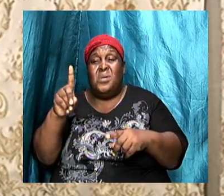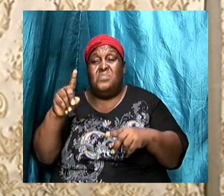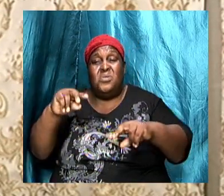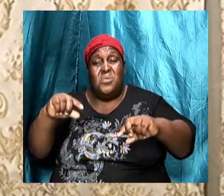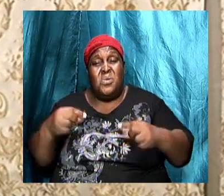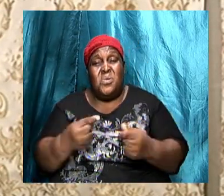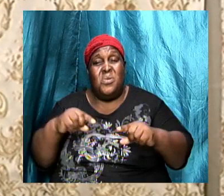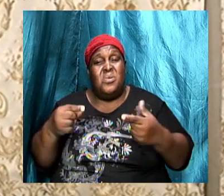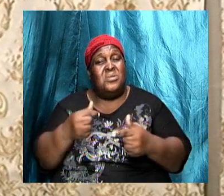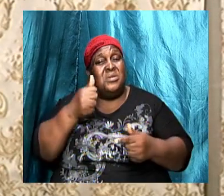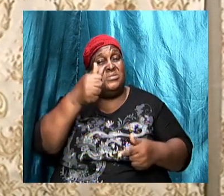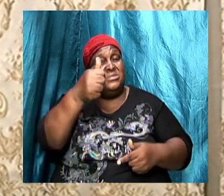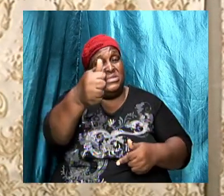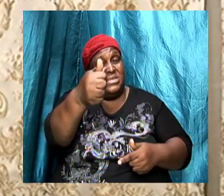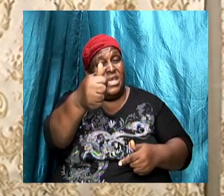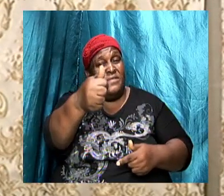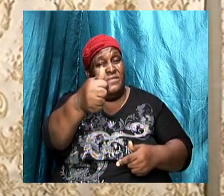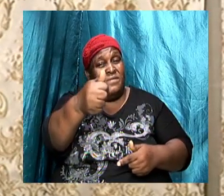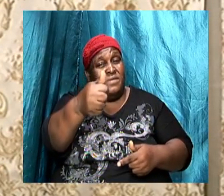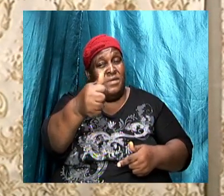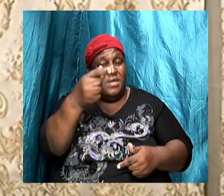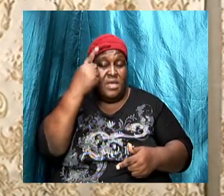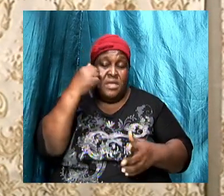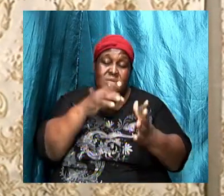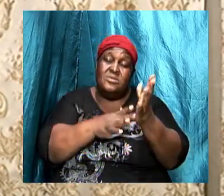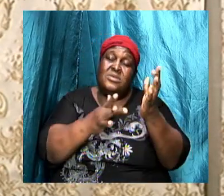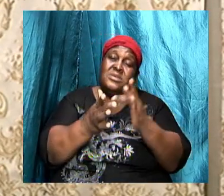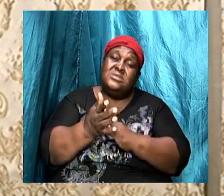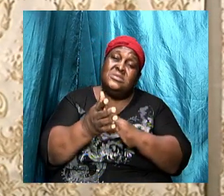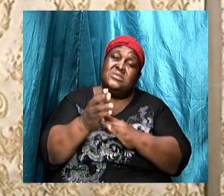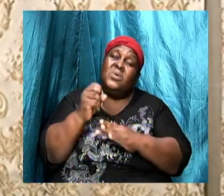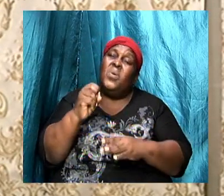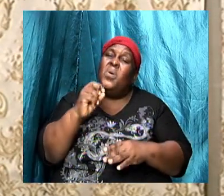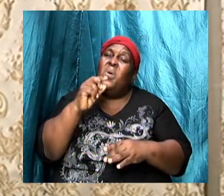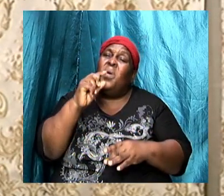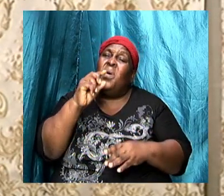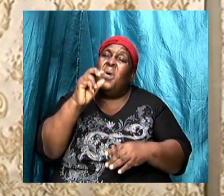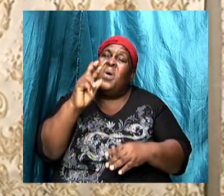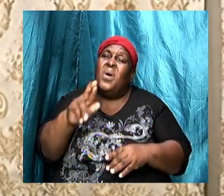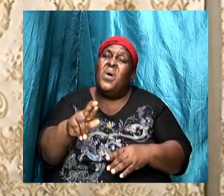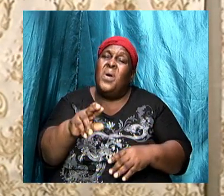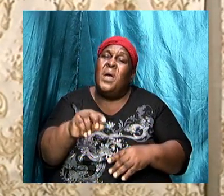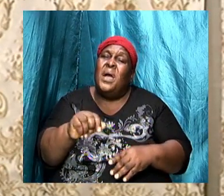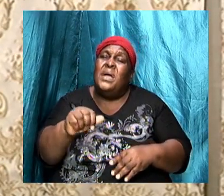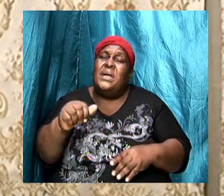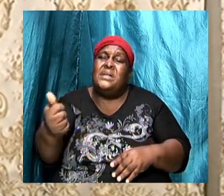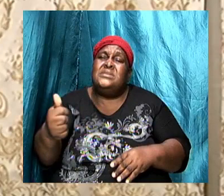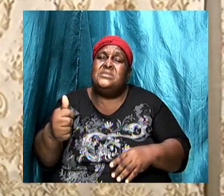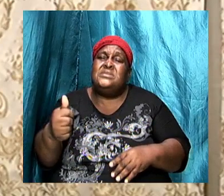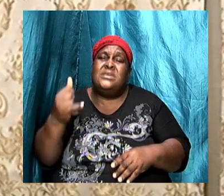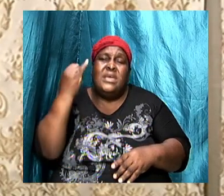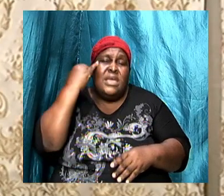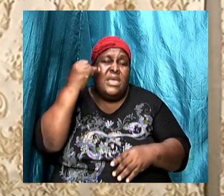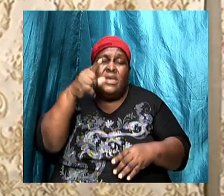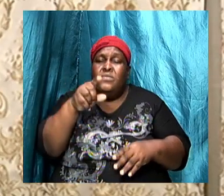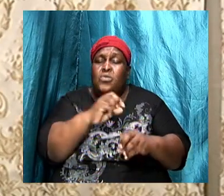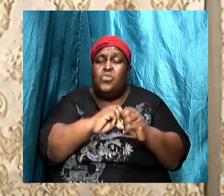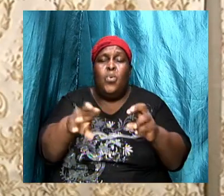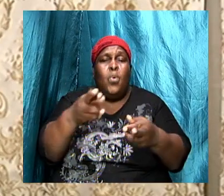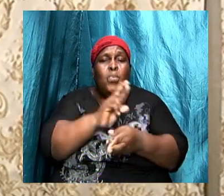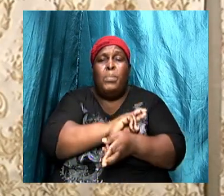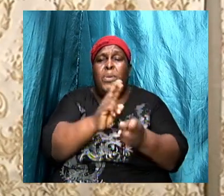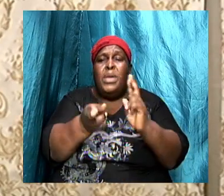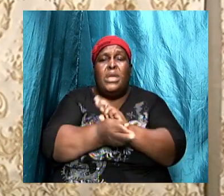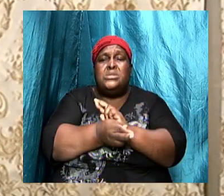own self because Jesus said or else in other words if you don't repent and